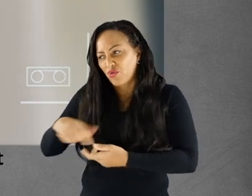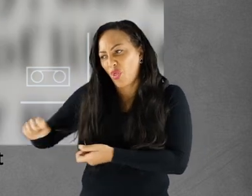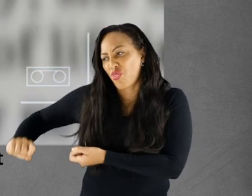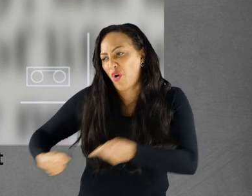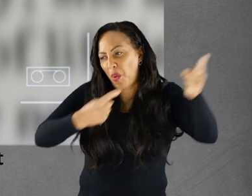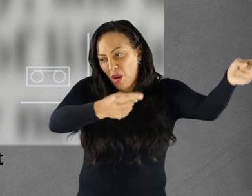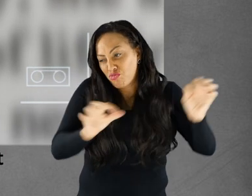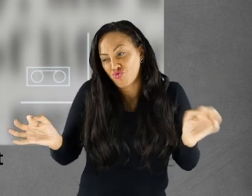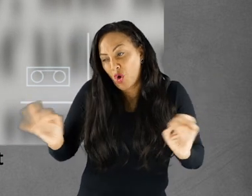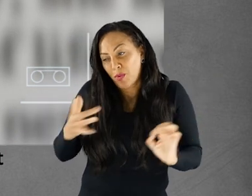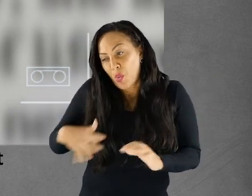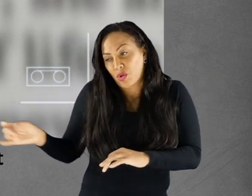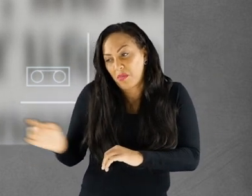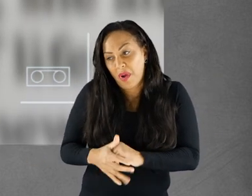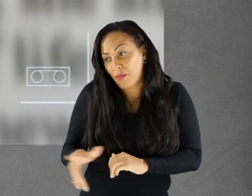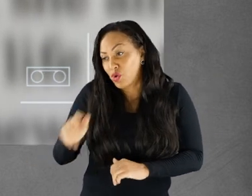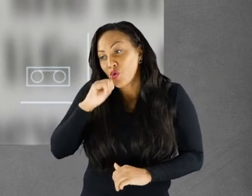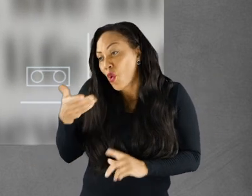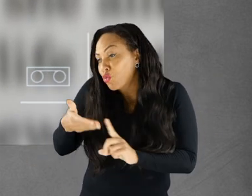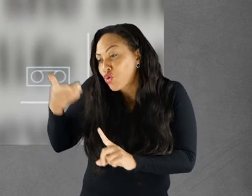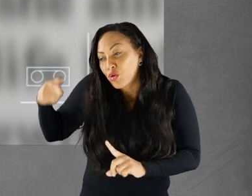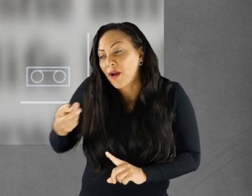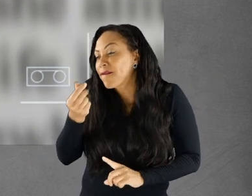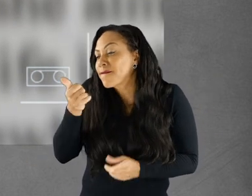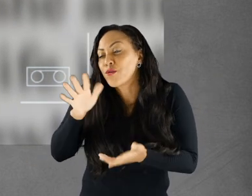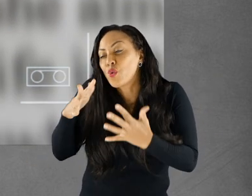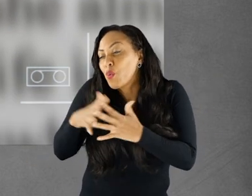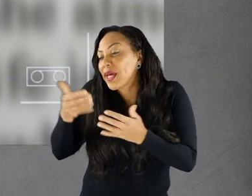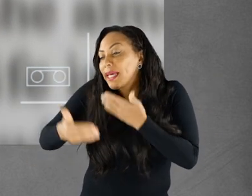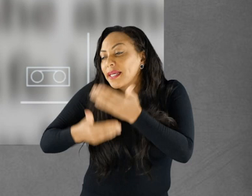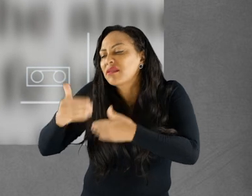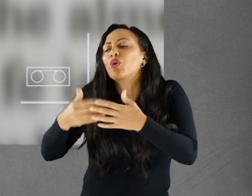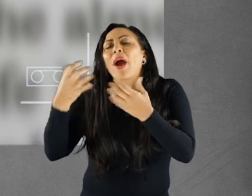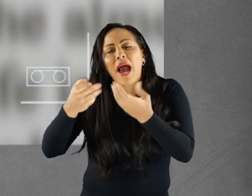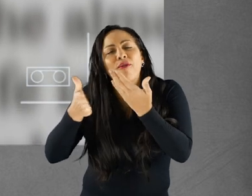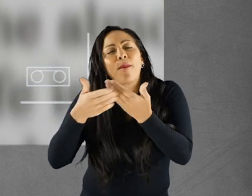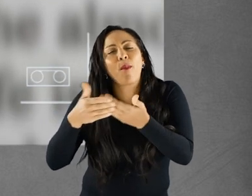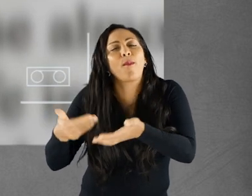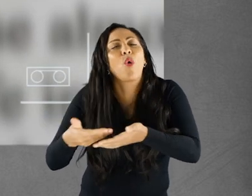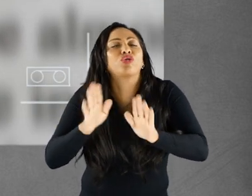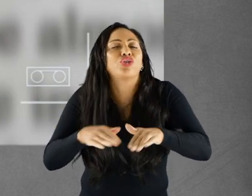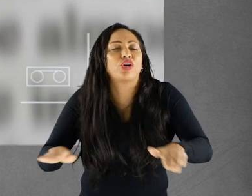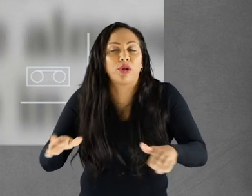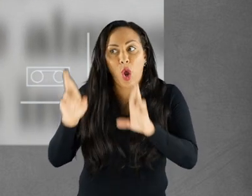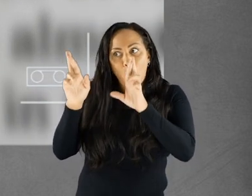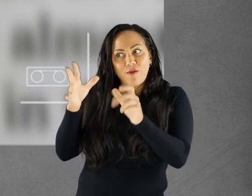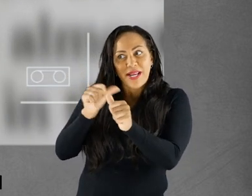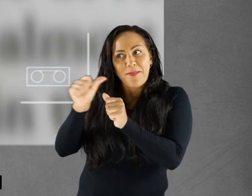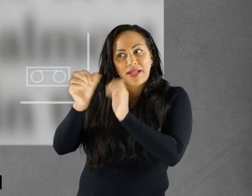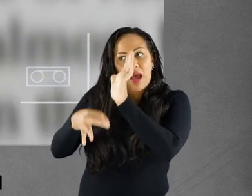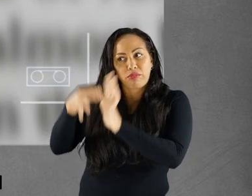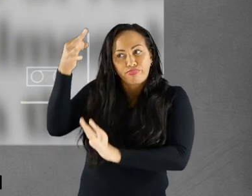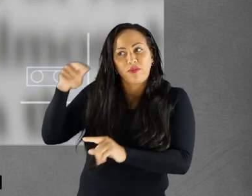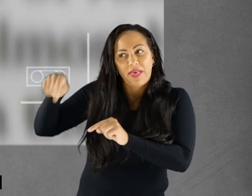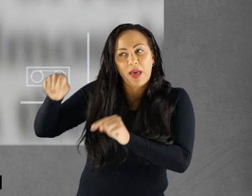her. Throw it into the river. Nobody will want to marry it when it grows up. You won't even notice after a couple of weeks that you've ever